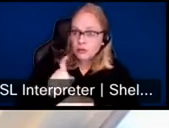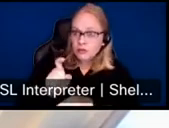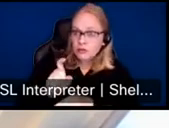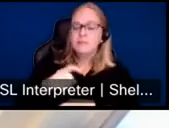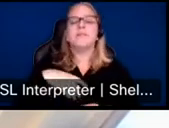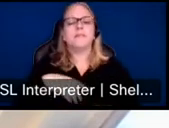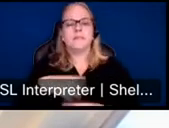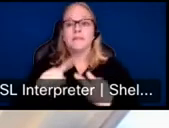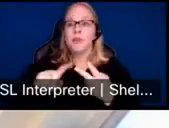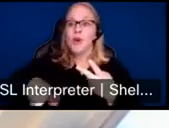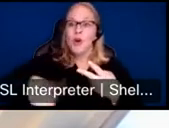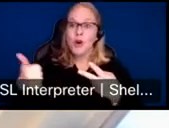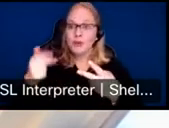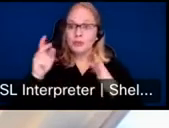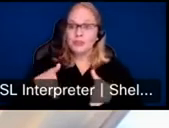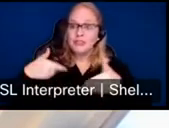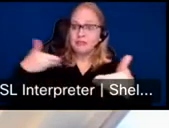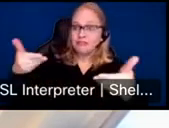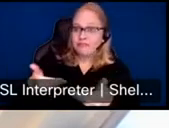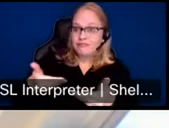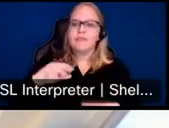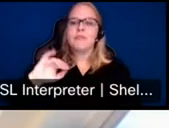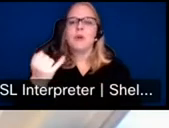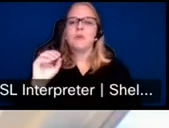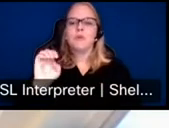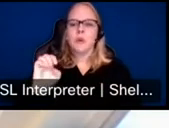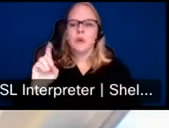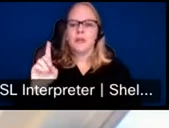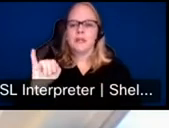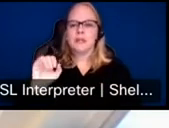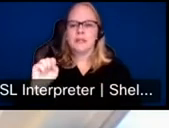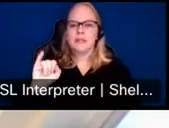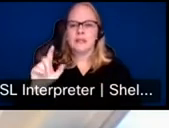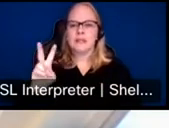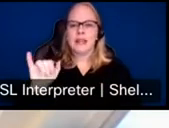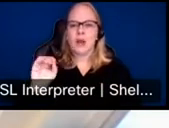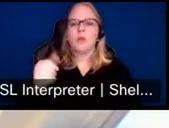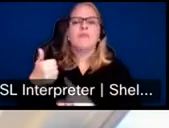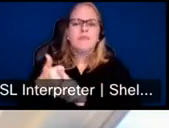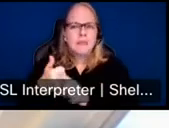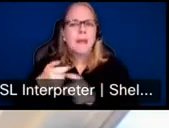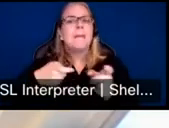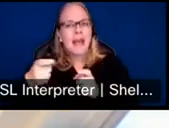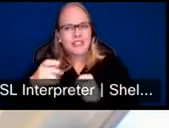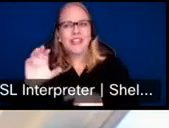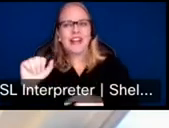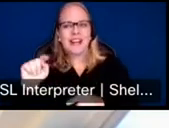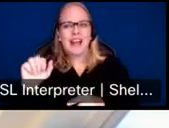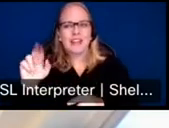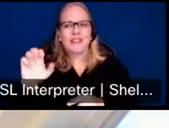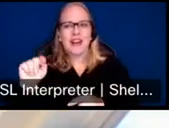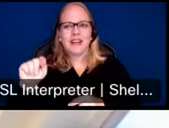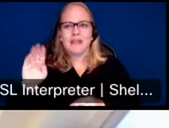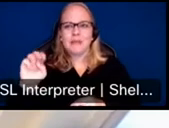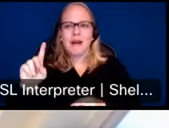bring on is Joe DeSilvio. Joe DeSilvio is the manager for that particular program. He works with Volta Impact.